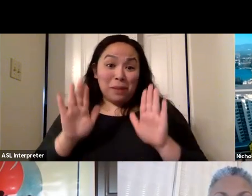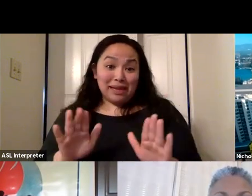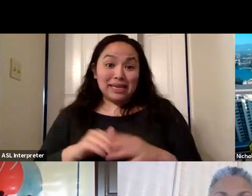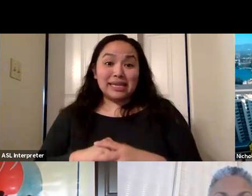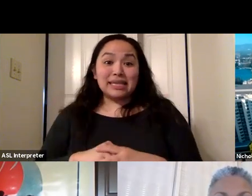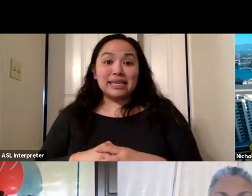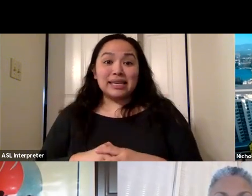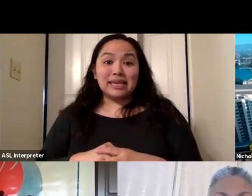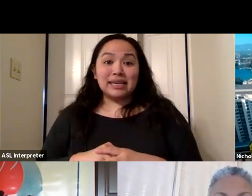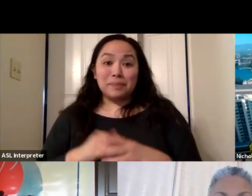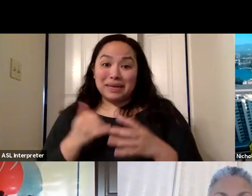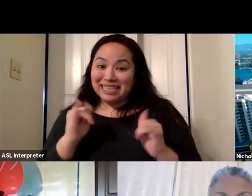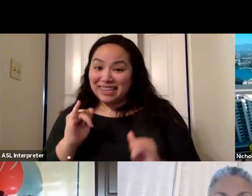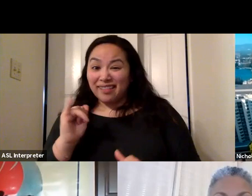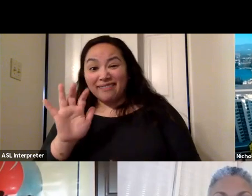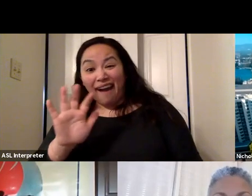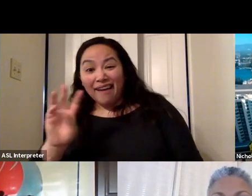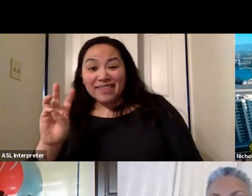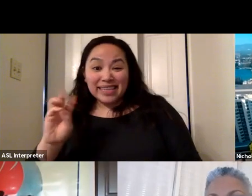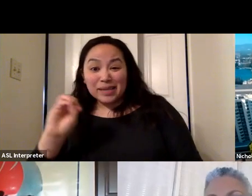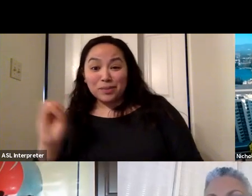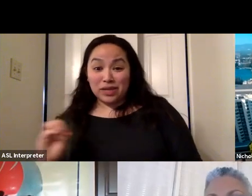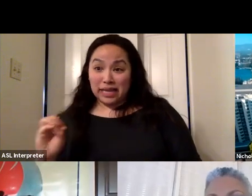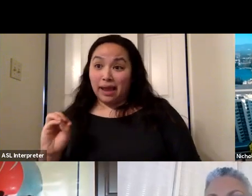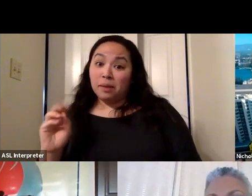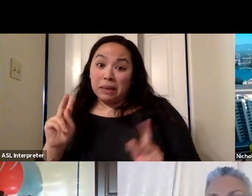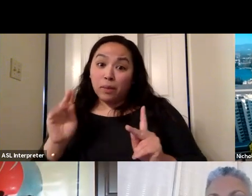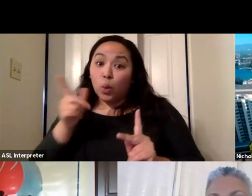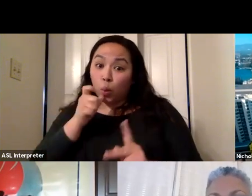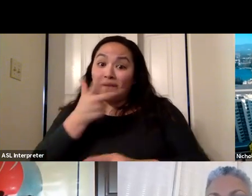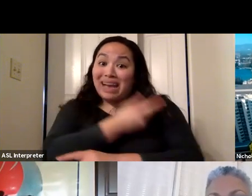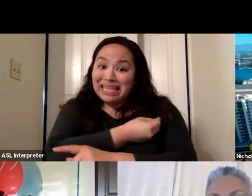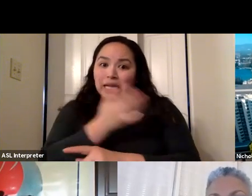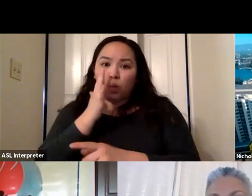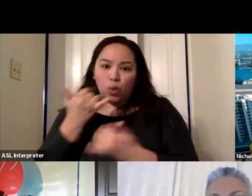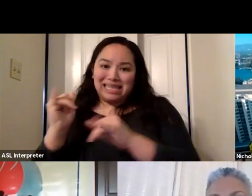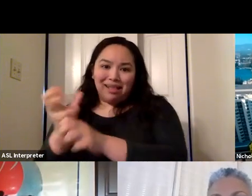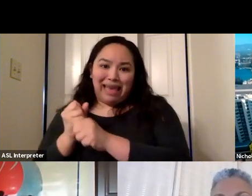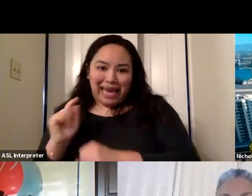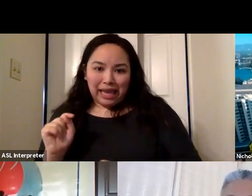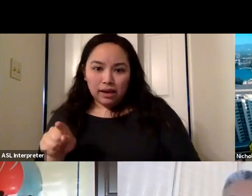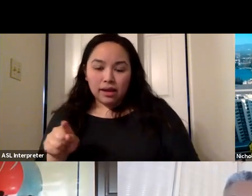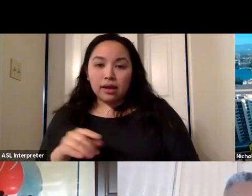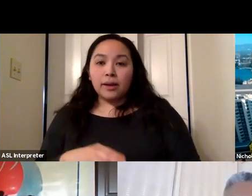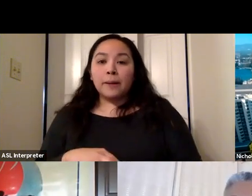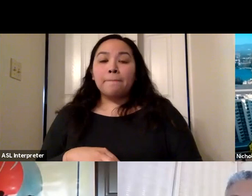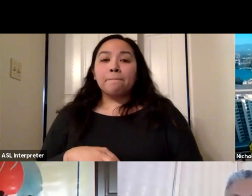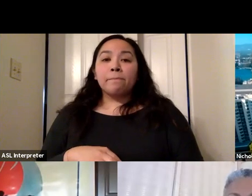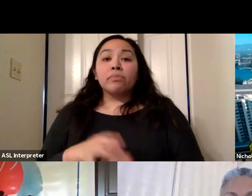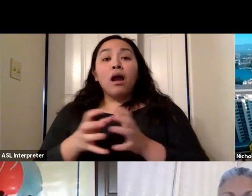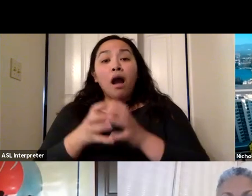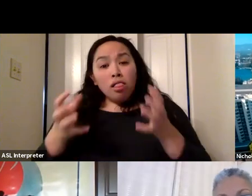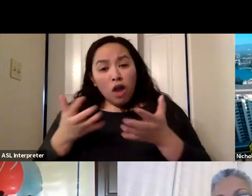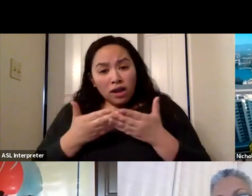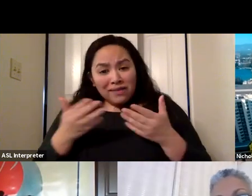But that still leaves, you know, five, six percent of people that will get it. And so even though a lot of the things will change for you